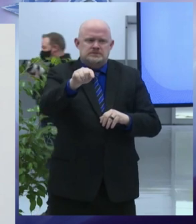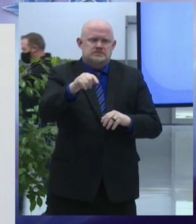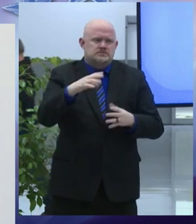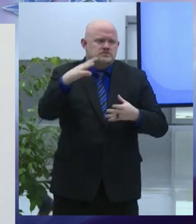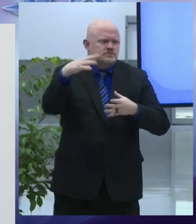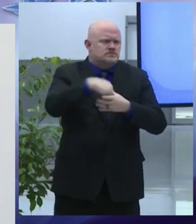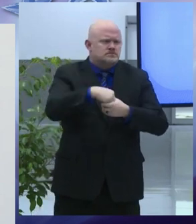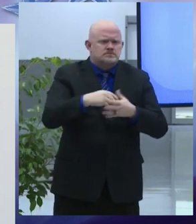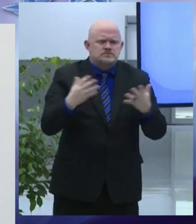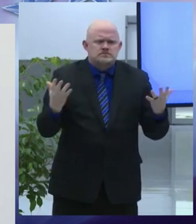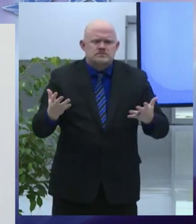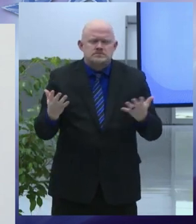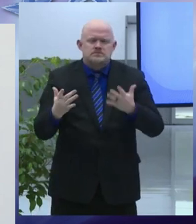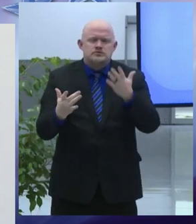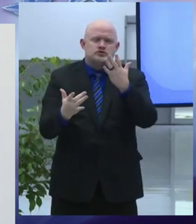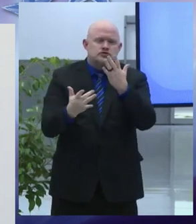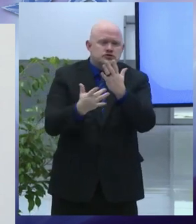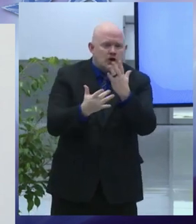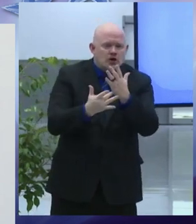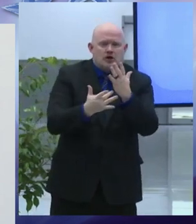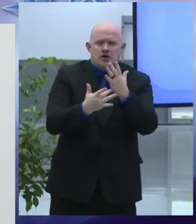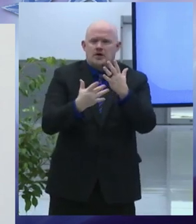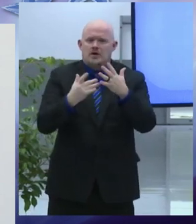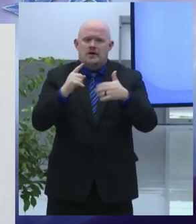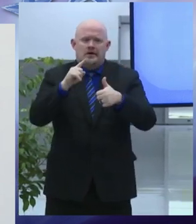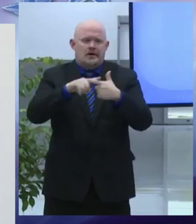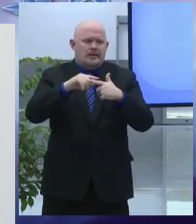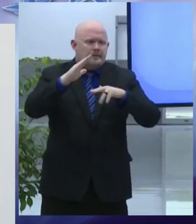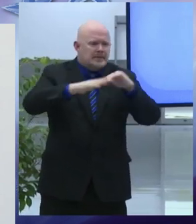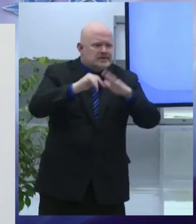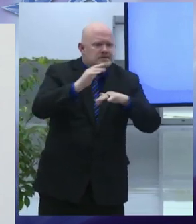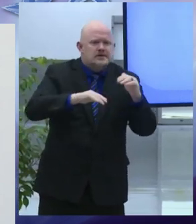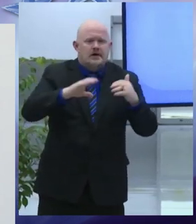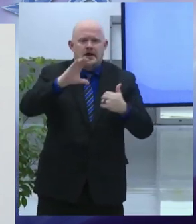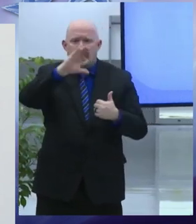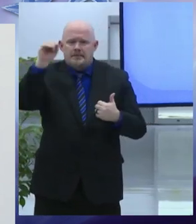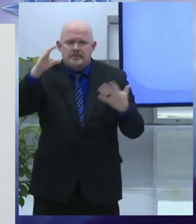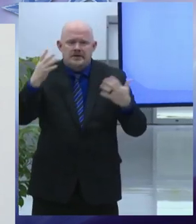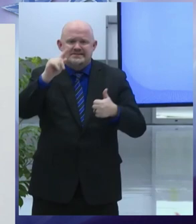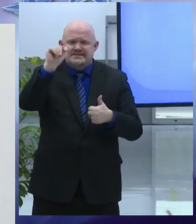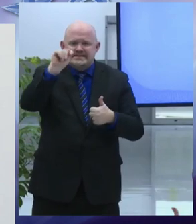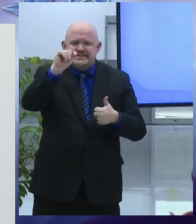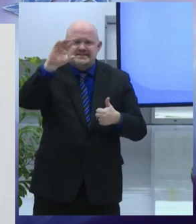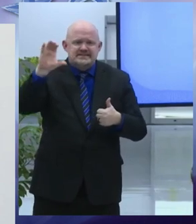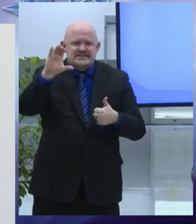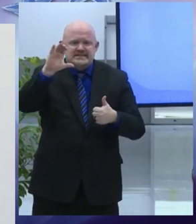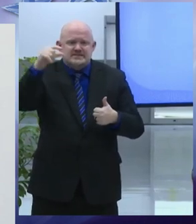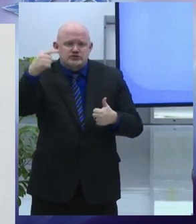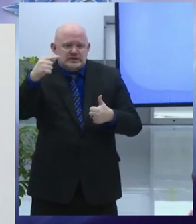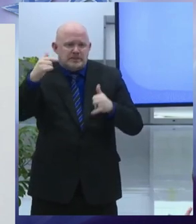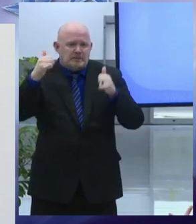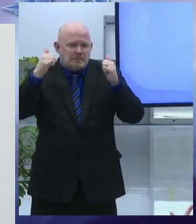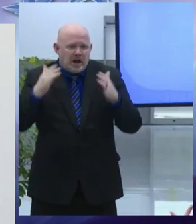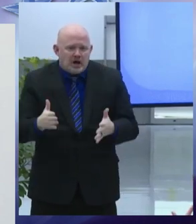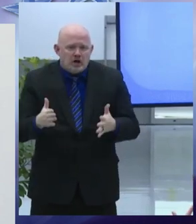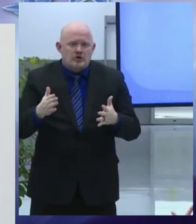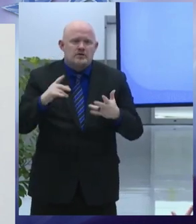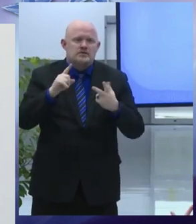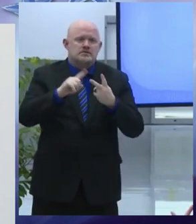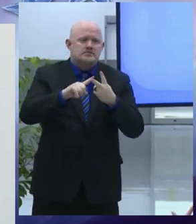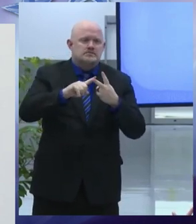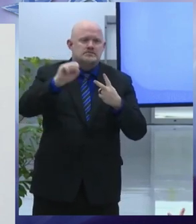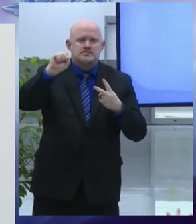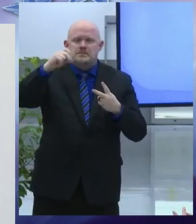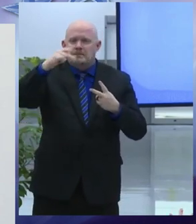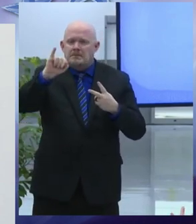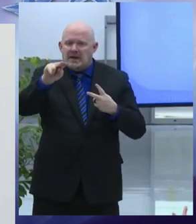born companies like tcg player spin car and density which recently became Syracuse's first unicorn a